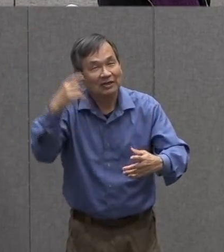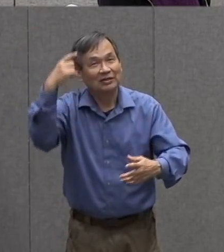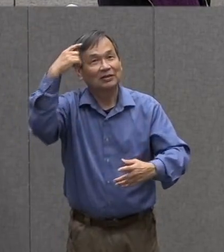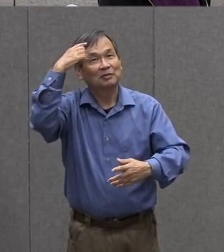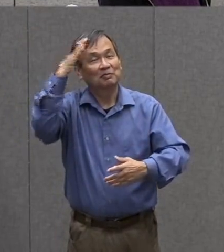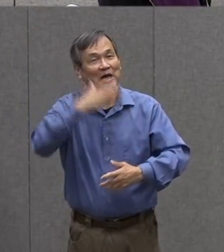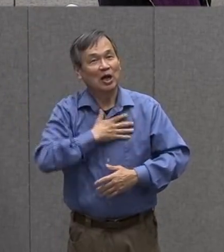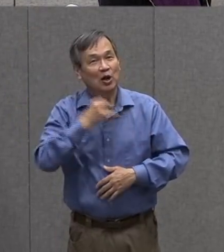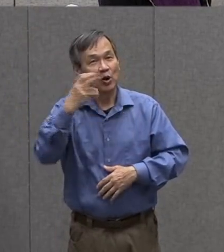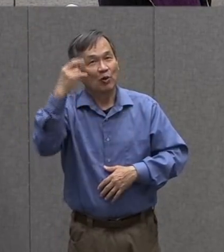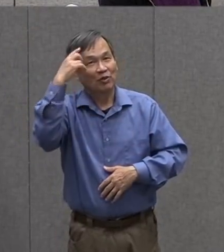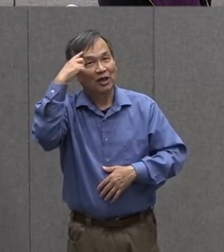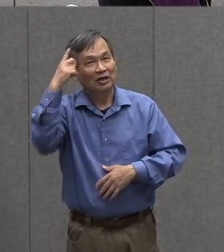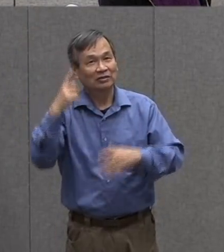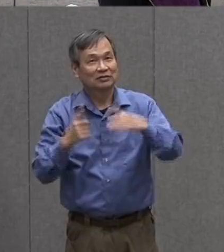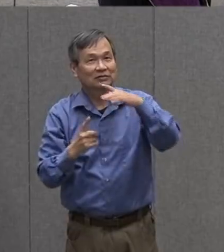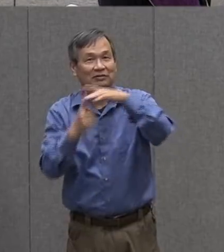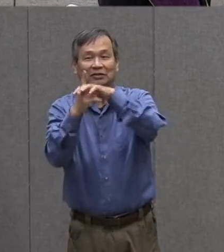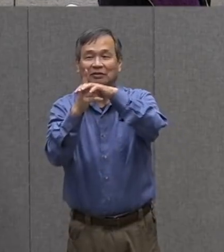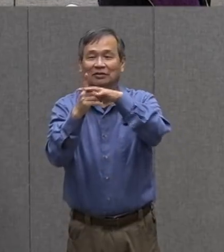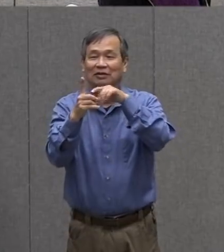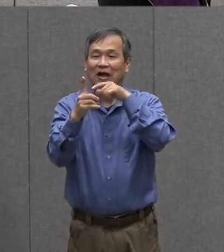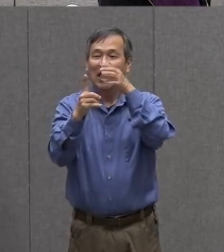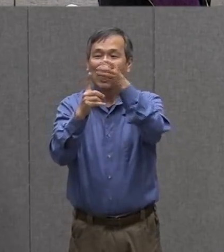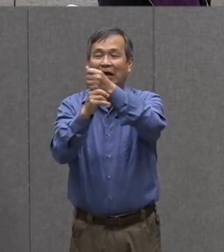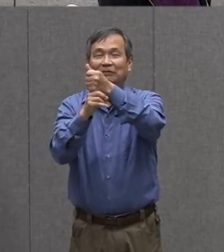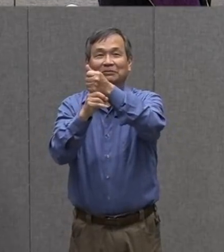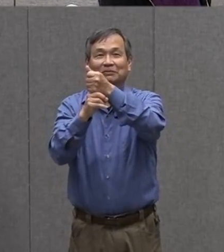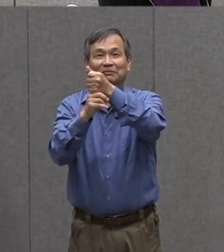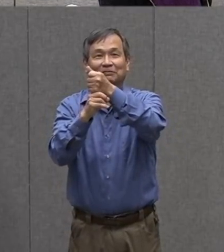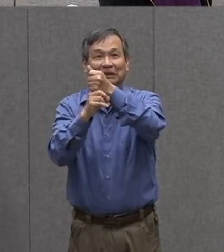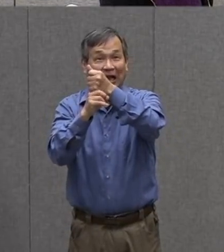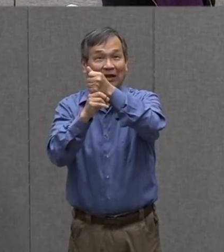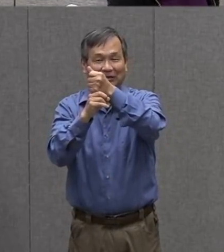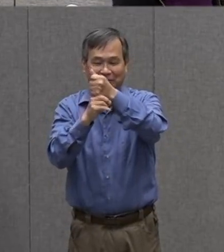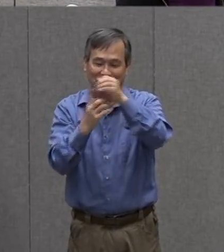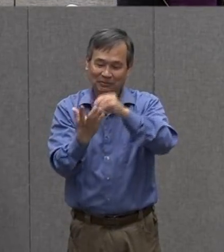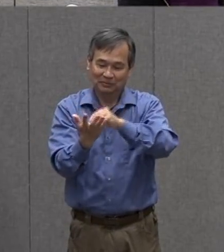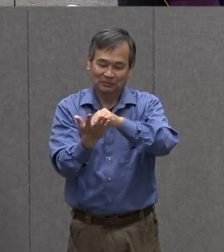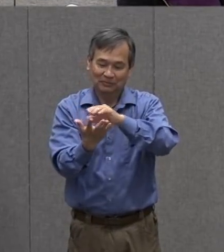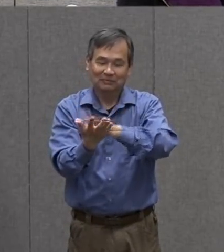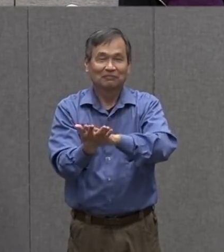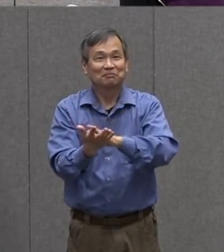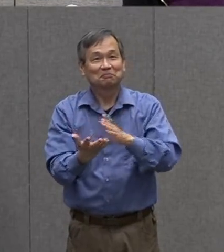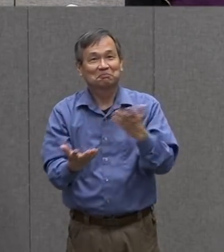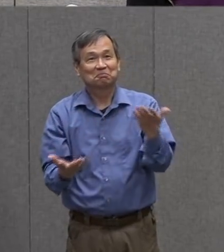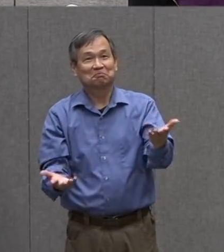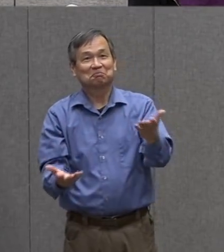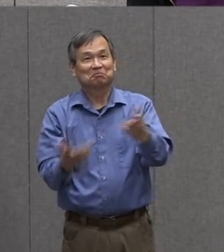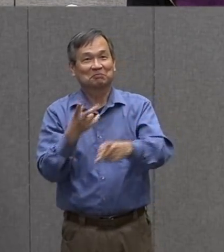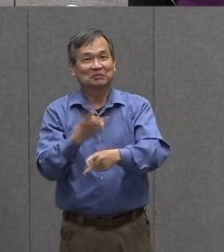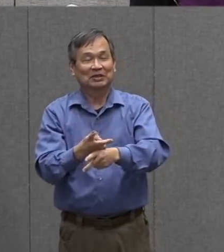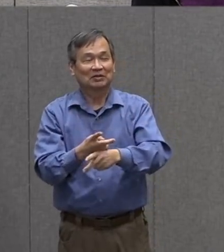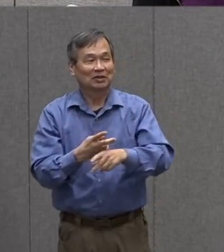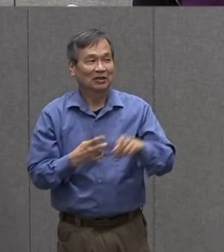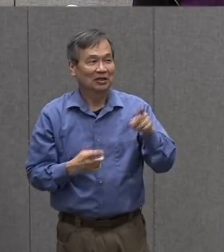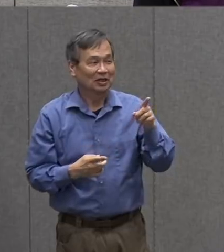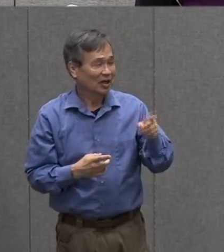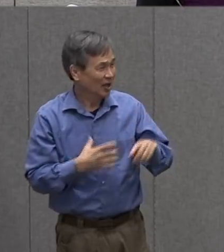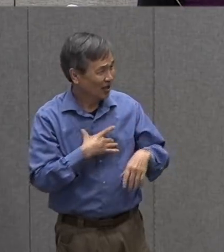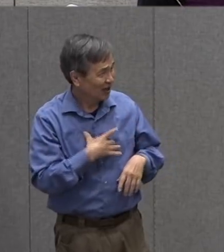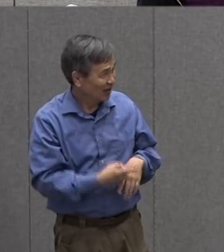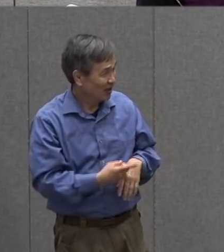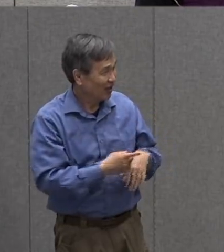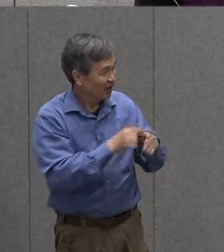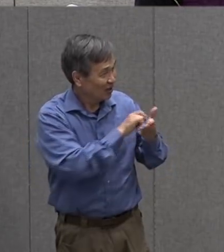and things that you see and you don't even have to bring them inside i like that you also wrote words but you